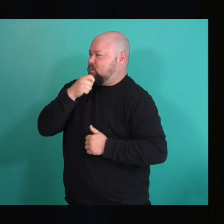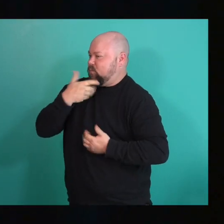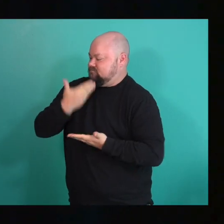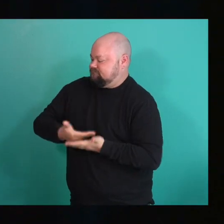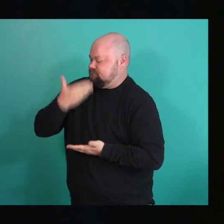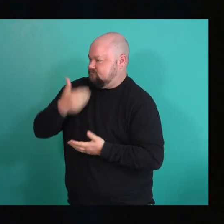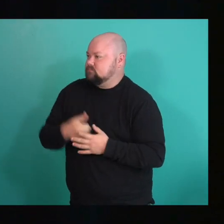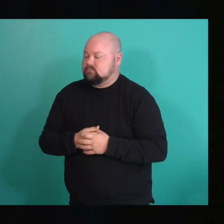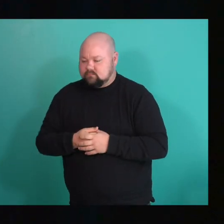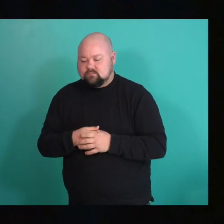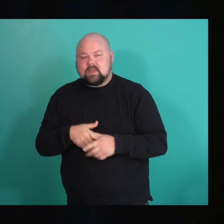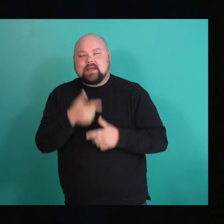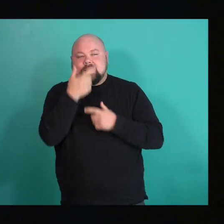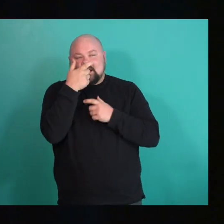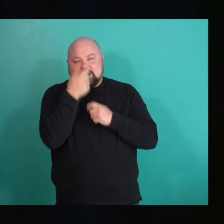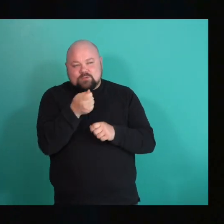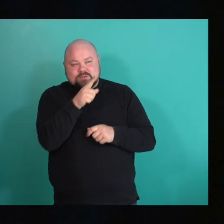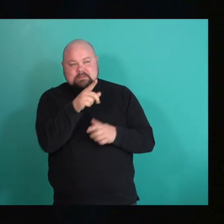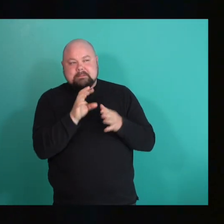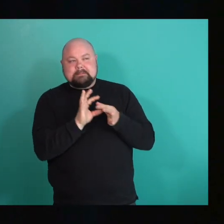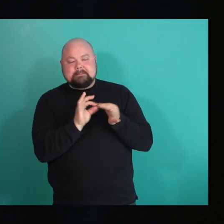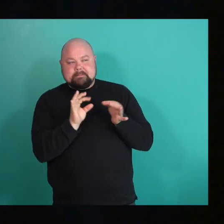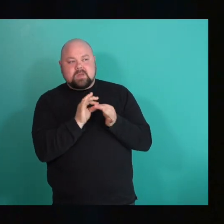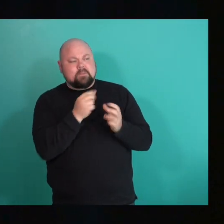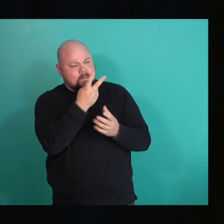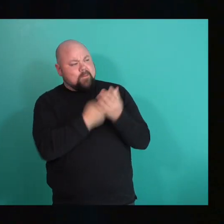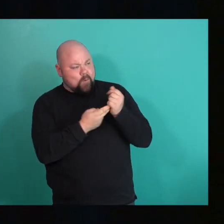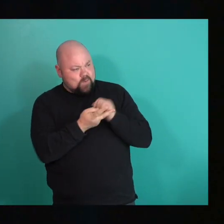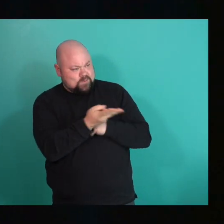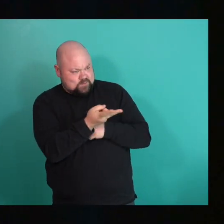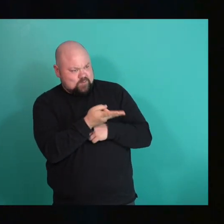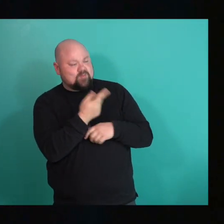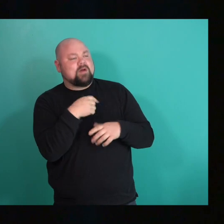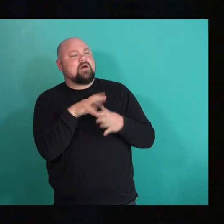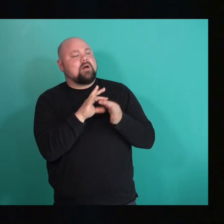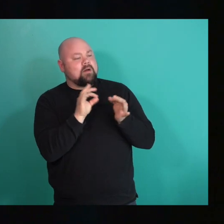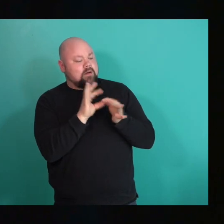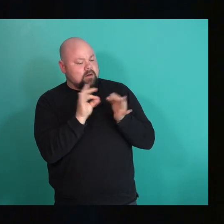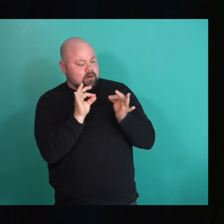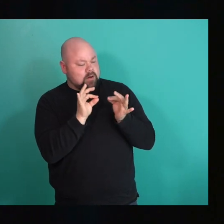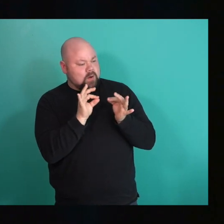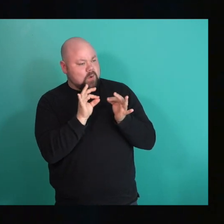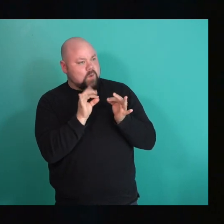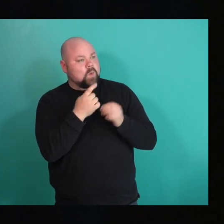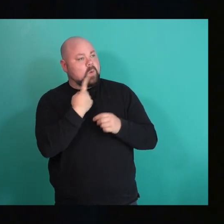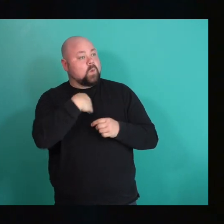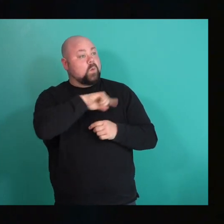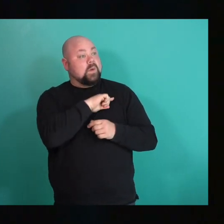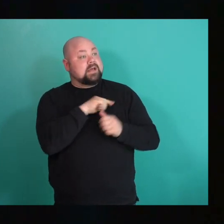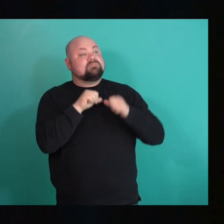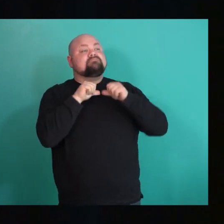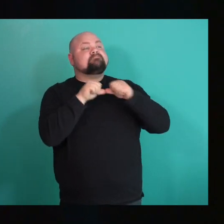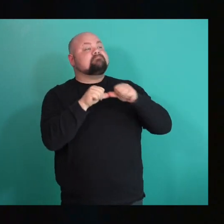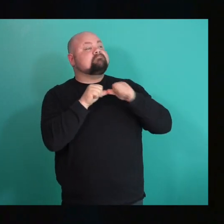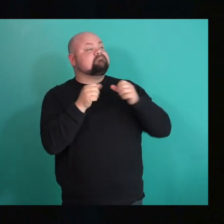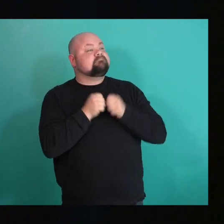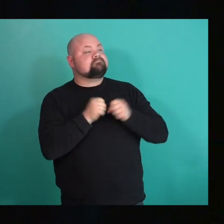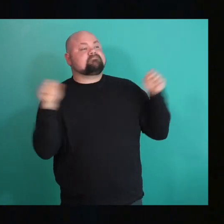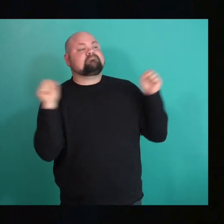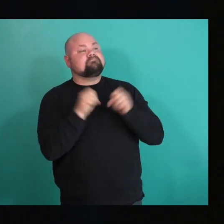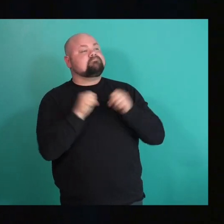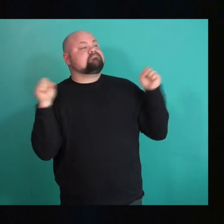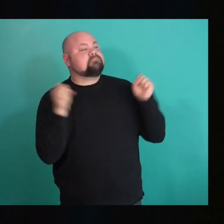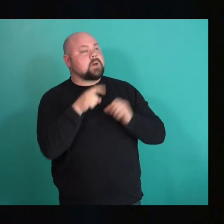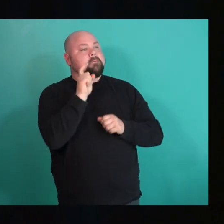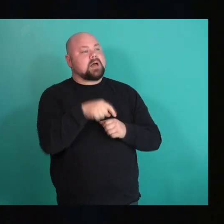Yeah. That's interesting. You talk about both of you, that the fact that we, you know, continuously come out, it's not just this